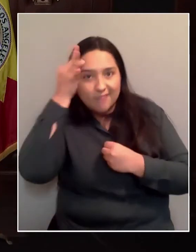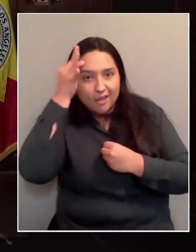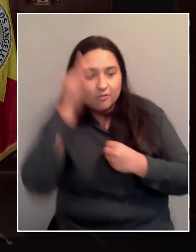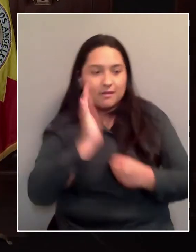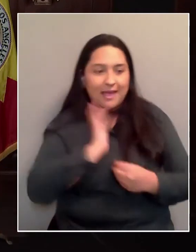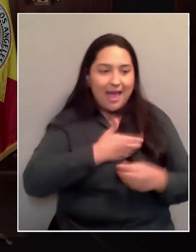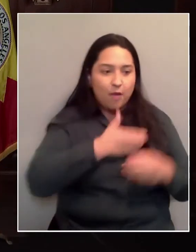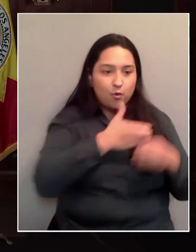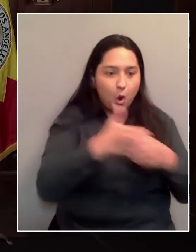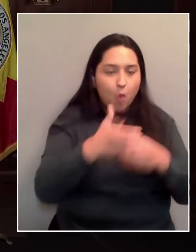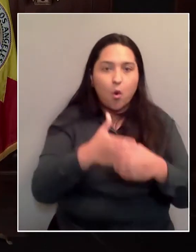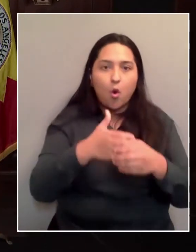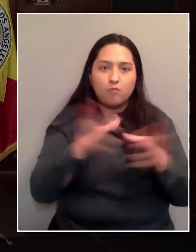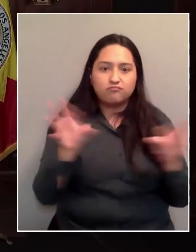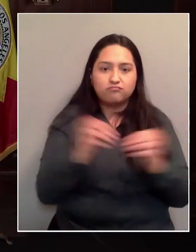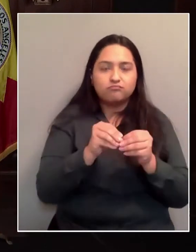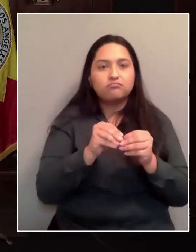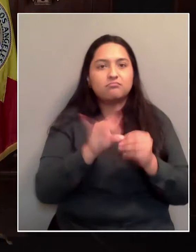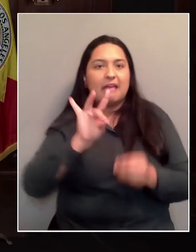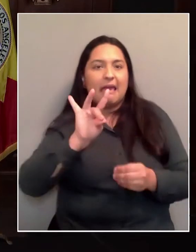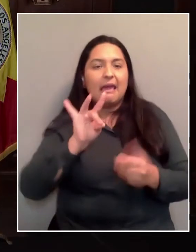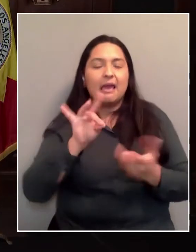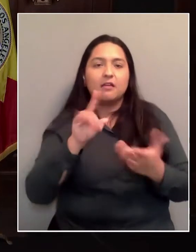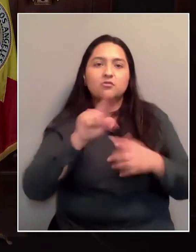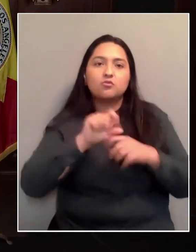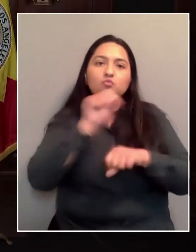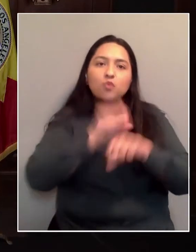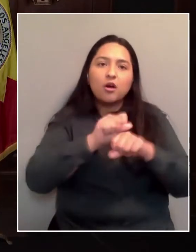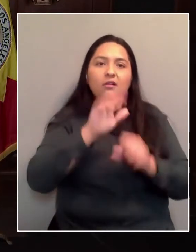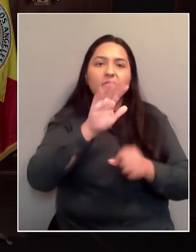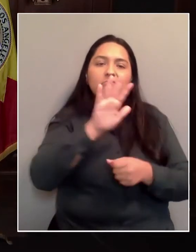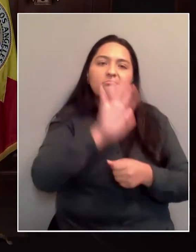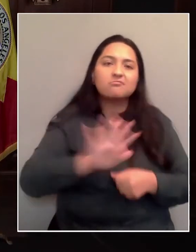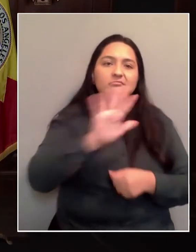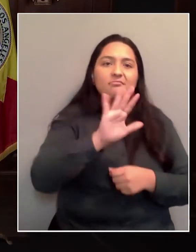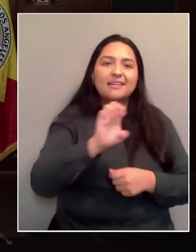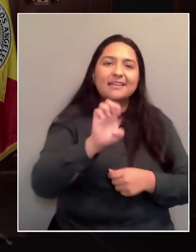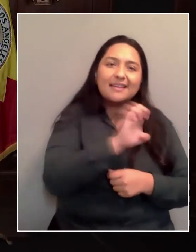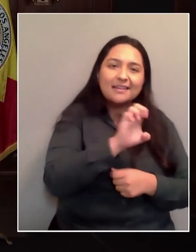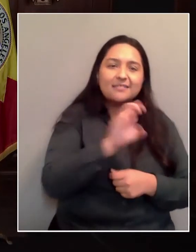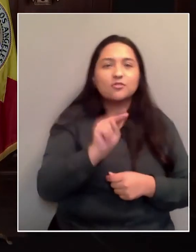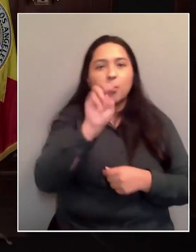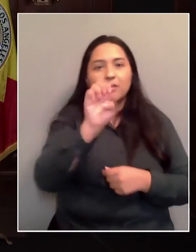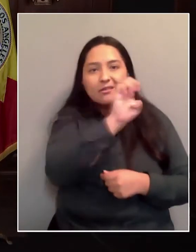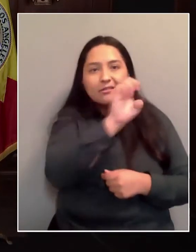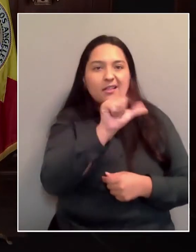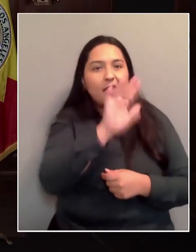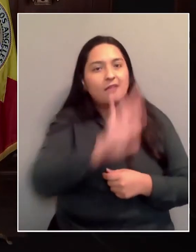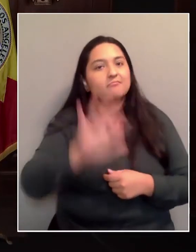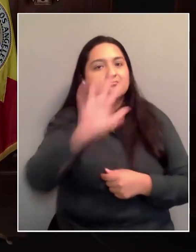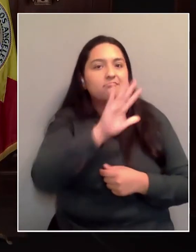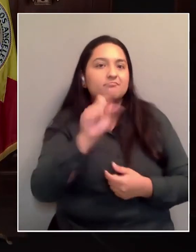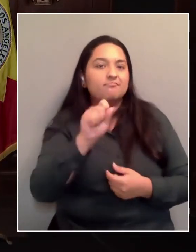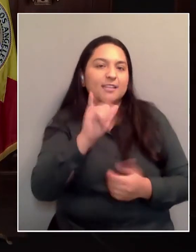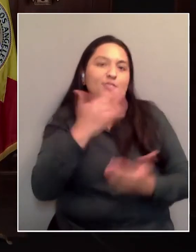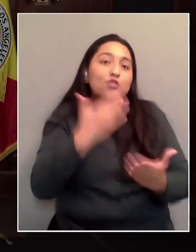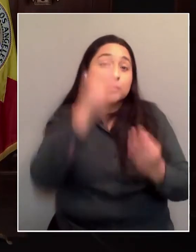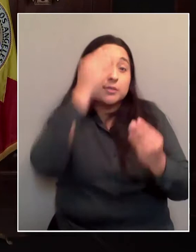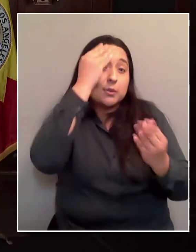of the kind of east side and northeast Los Angeles, which is good news for all of us. Thanks, Oliver. Next question.